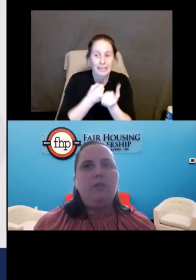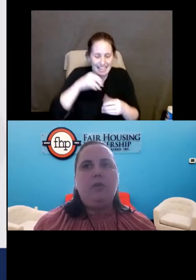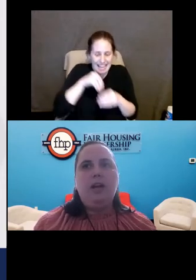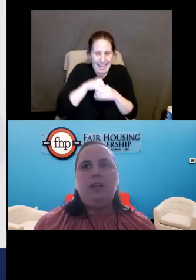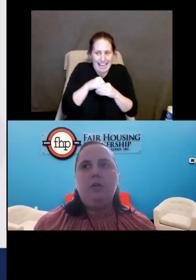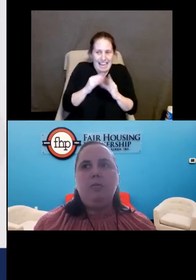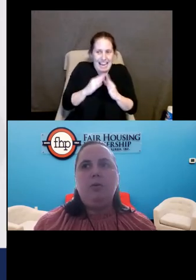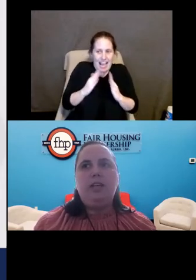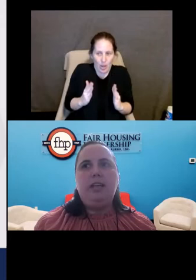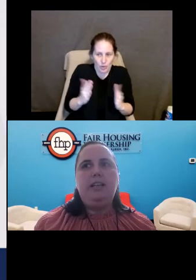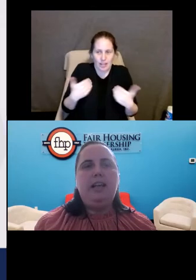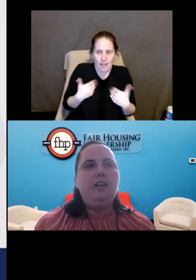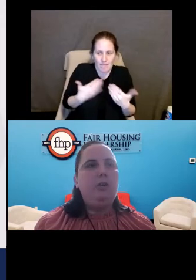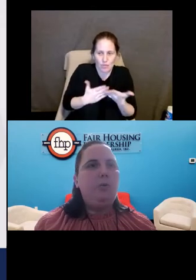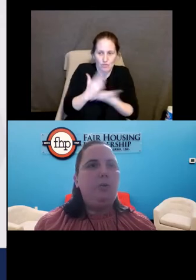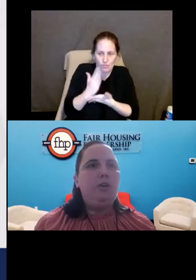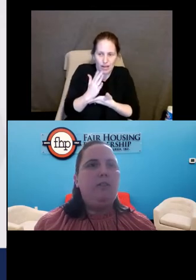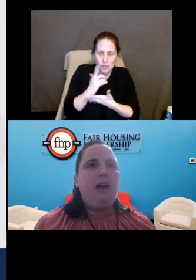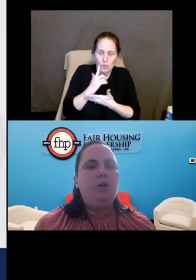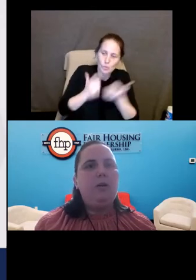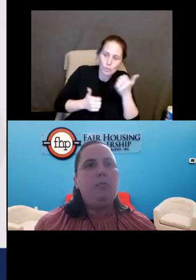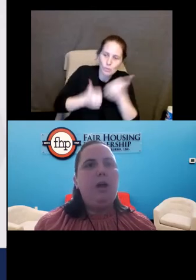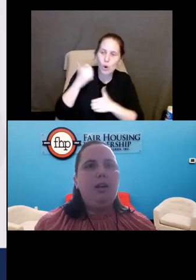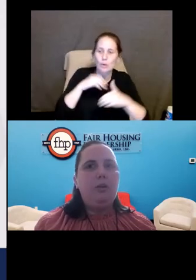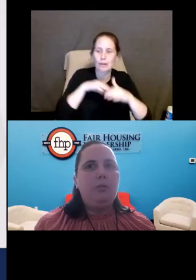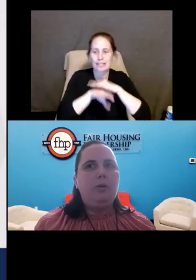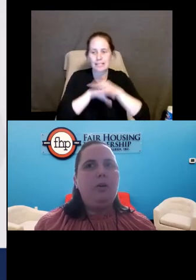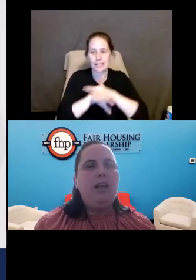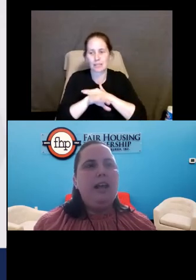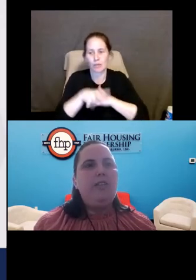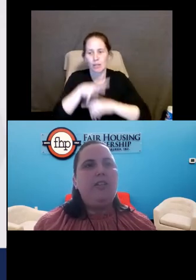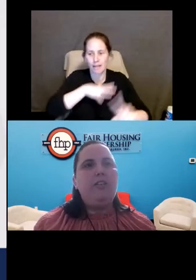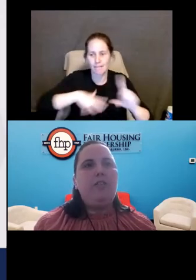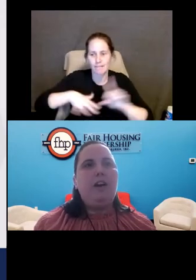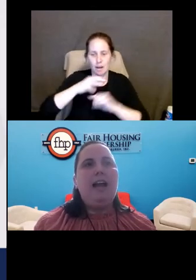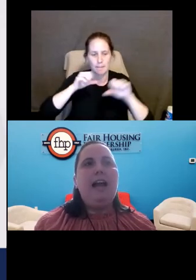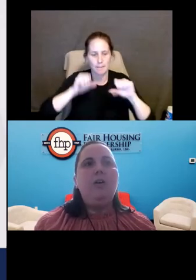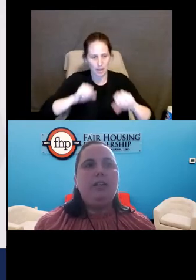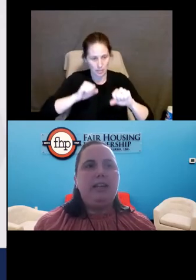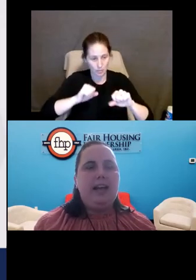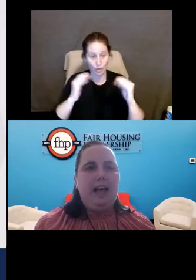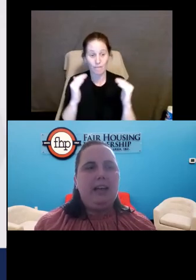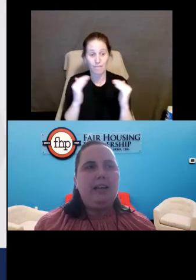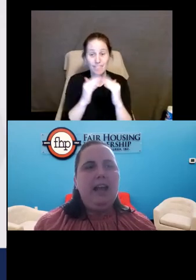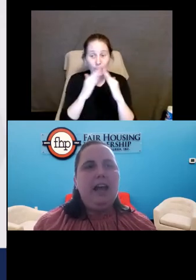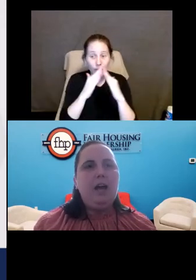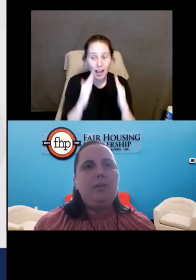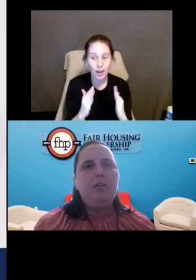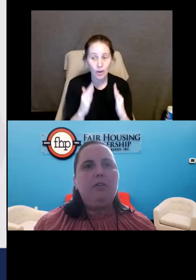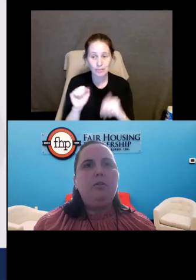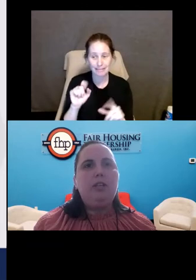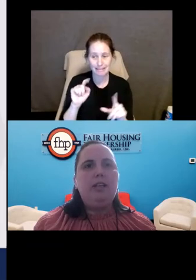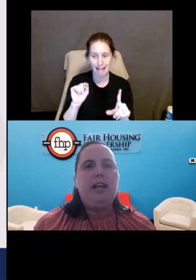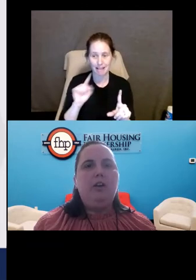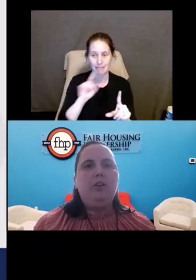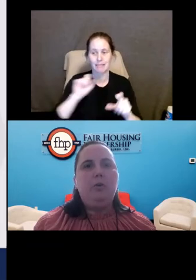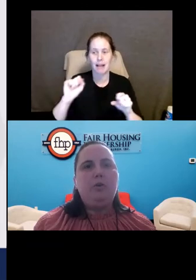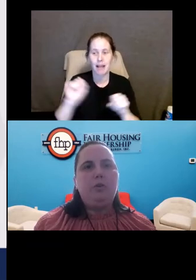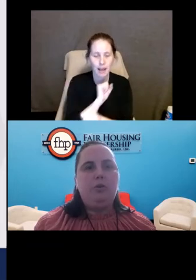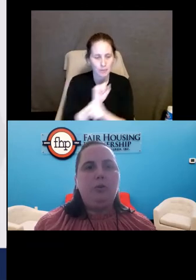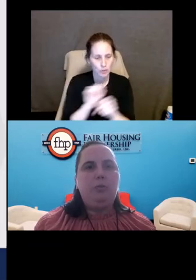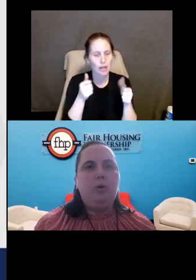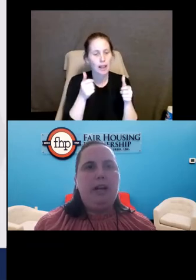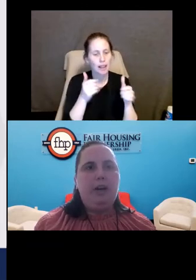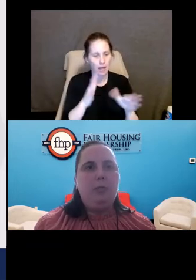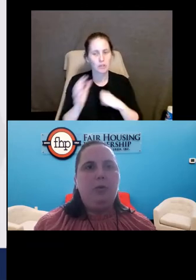we have the right to the most accessible environment possible, and that the Fair Housing Act absolutely allows